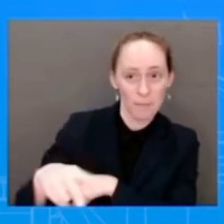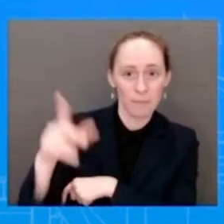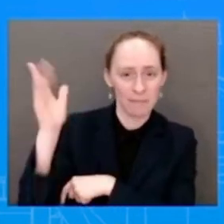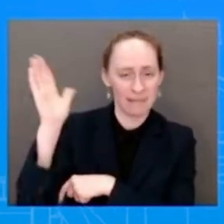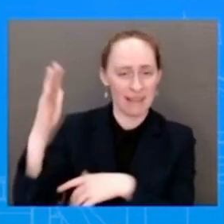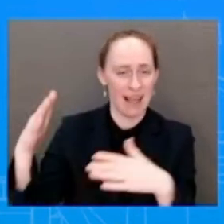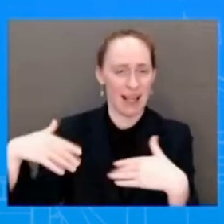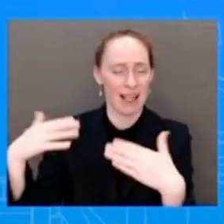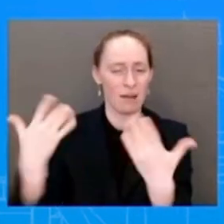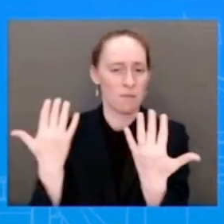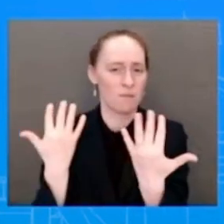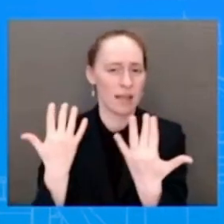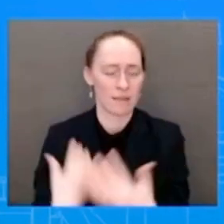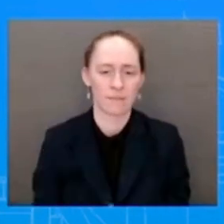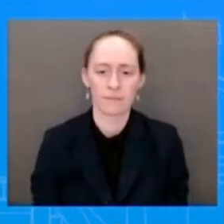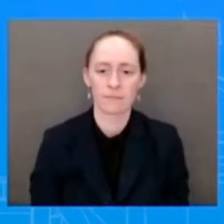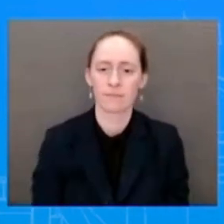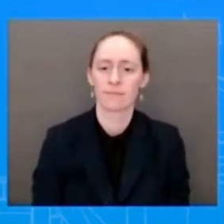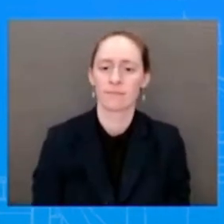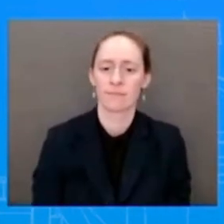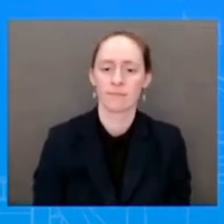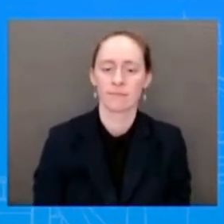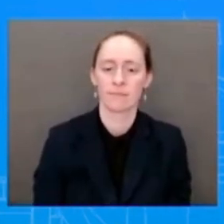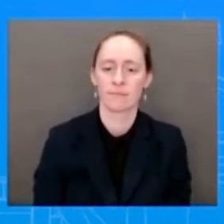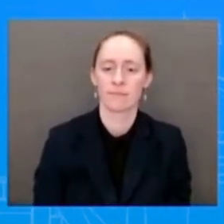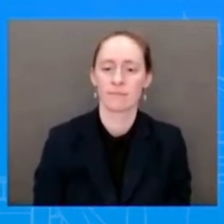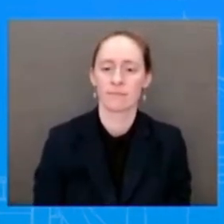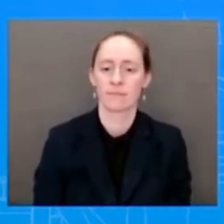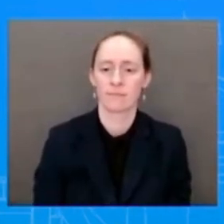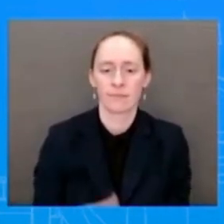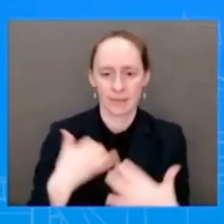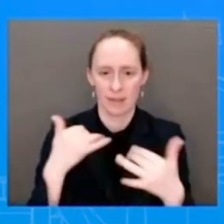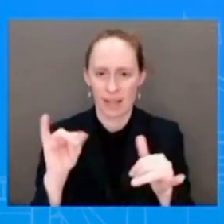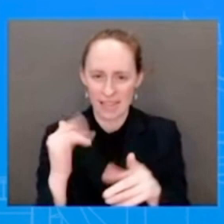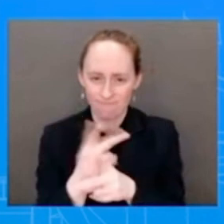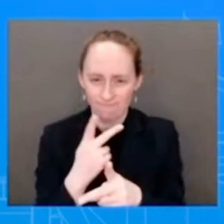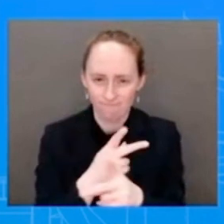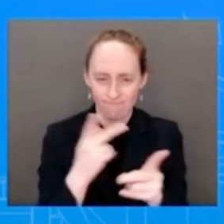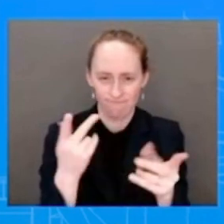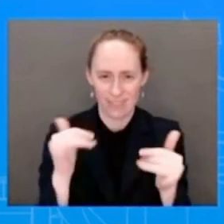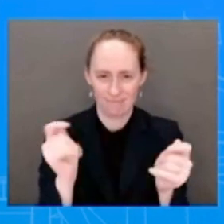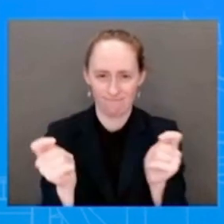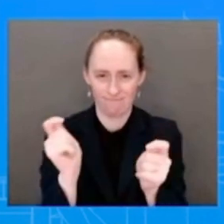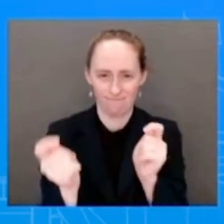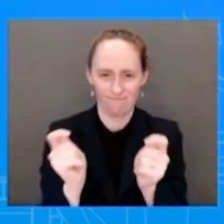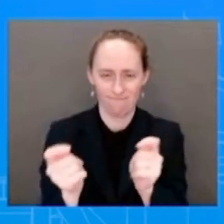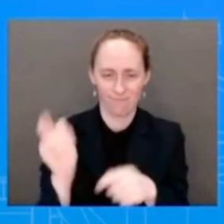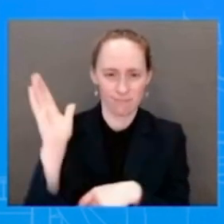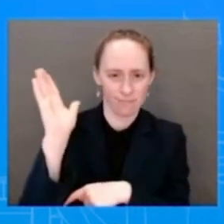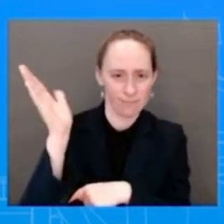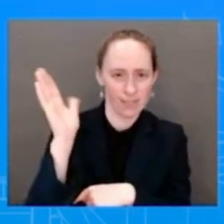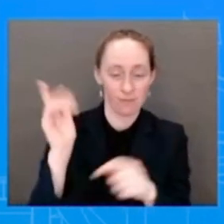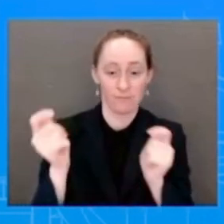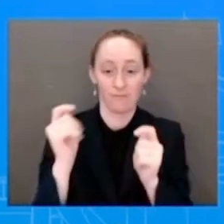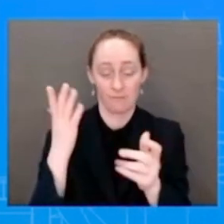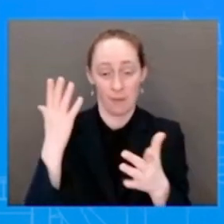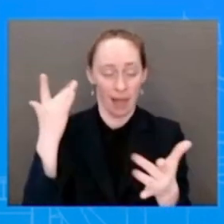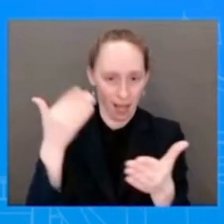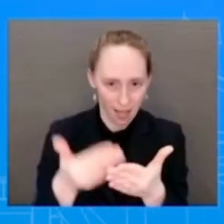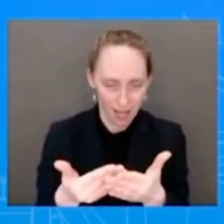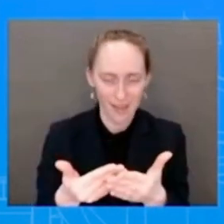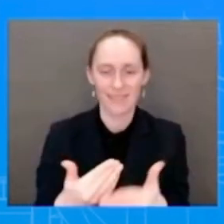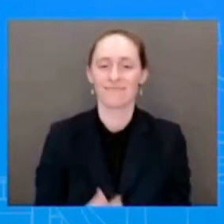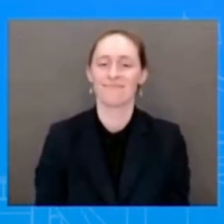being reworked and it will be until the very last moment. But as I said from the top, it is a deeply